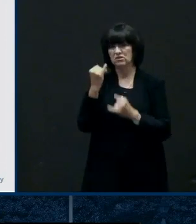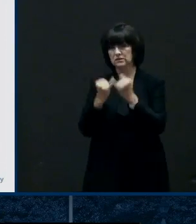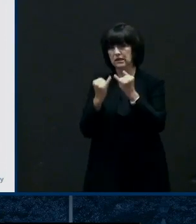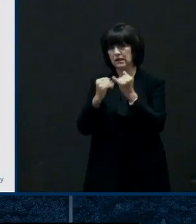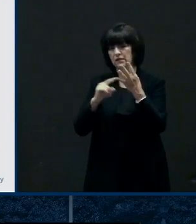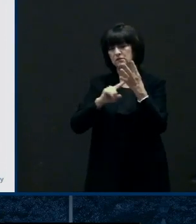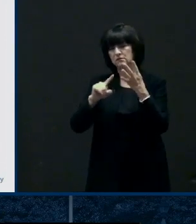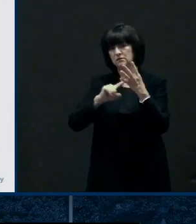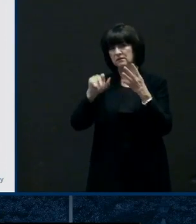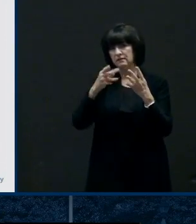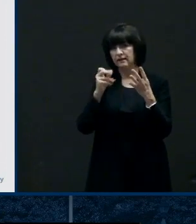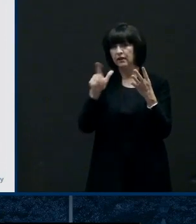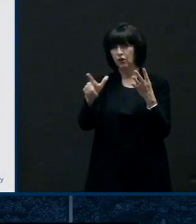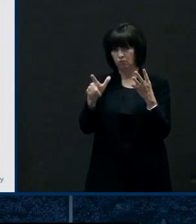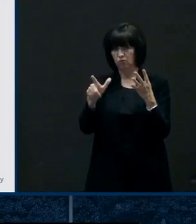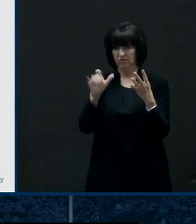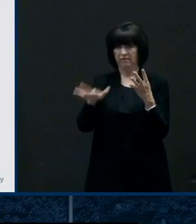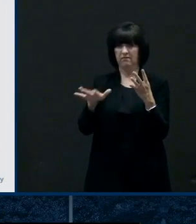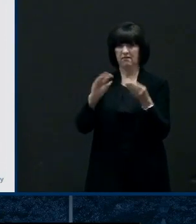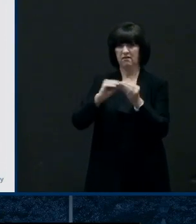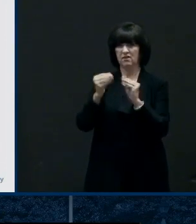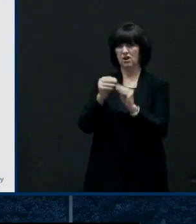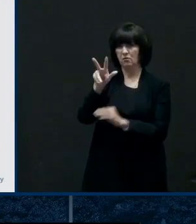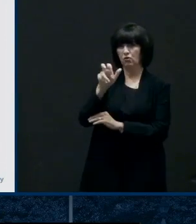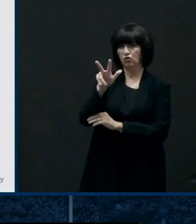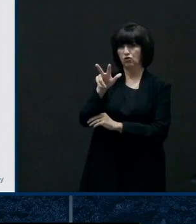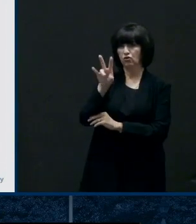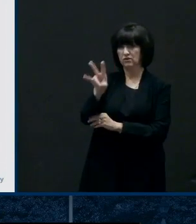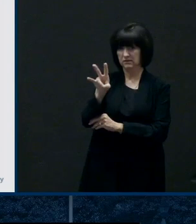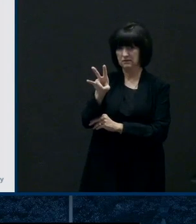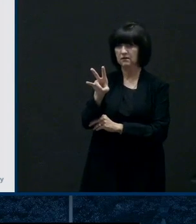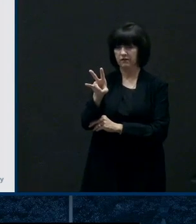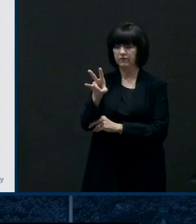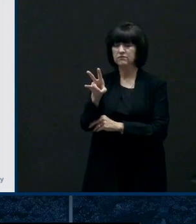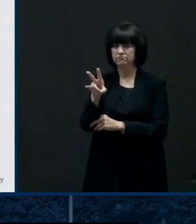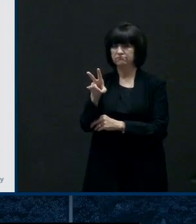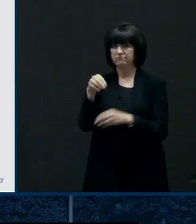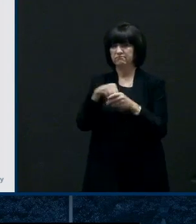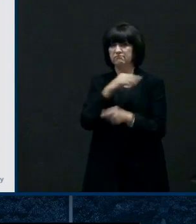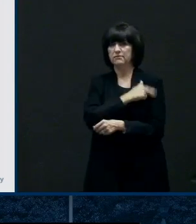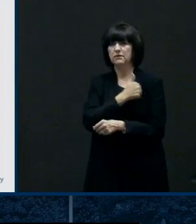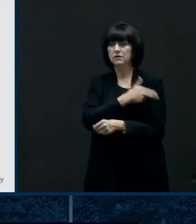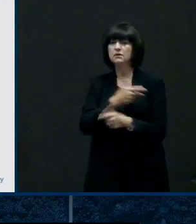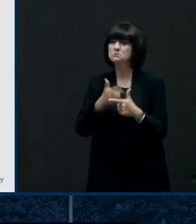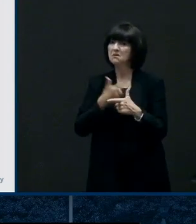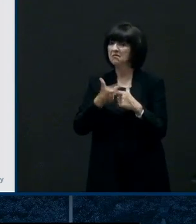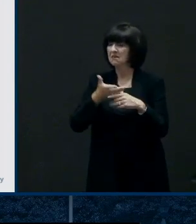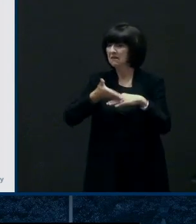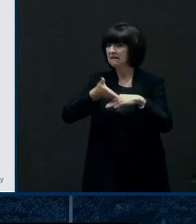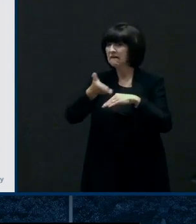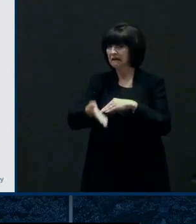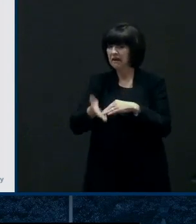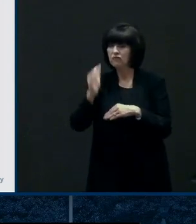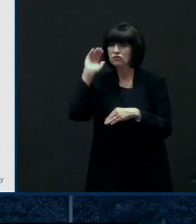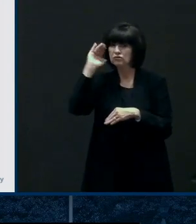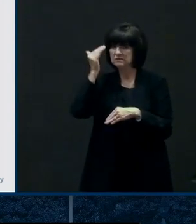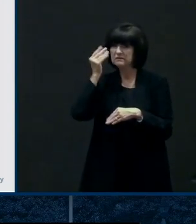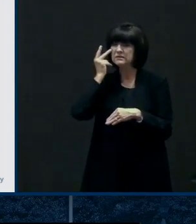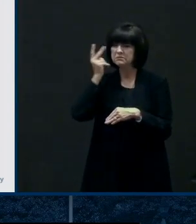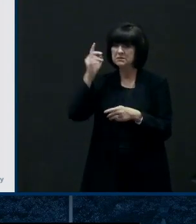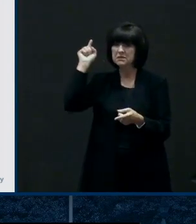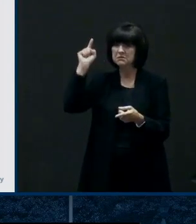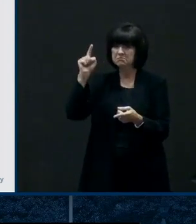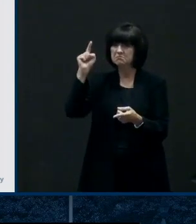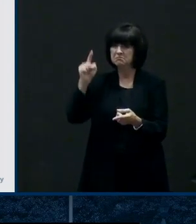337 then a very pronounced decline after that in through may and until june